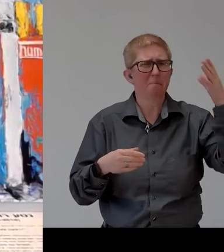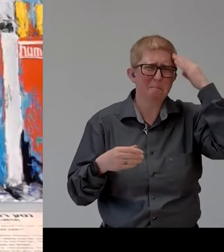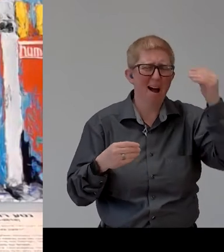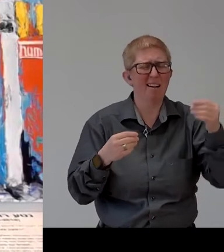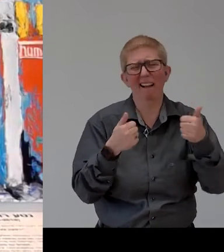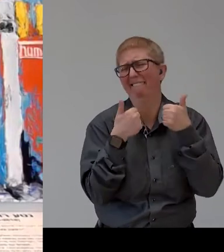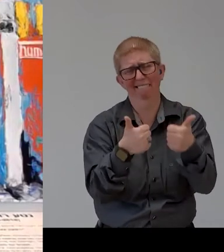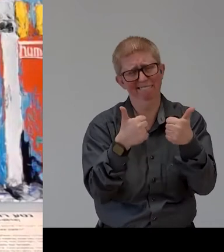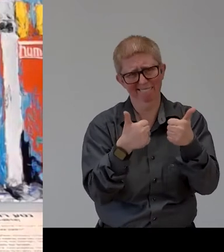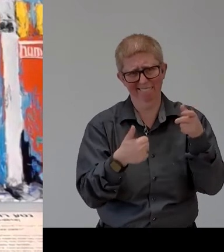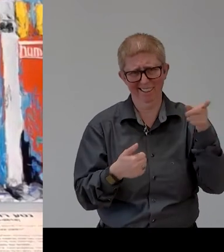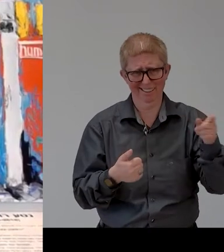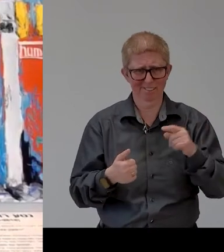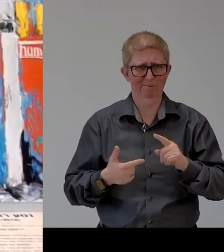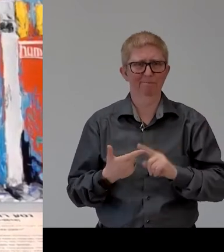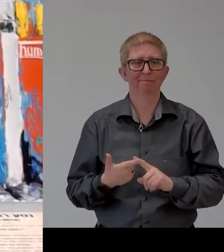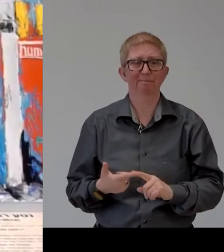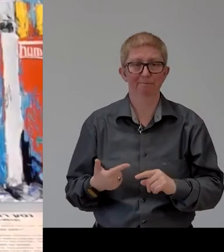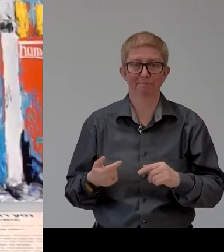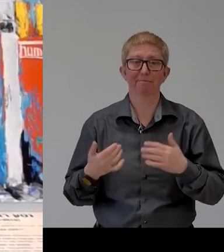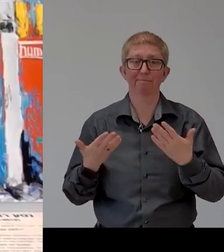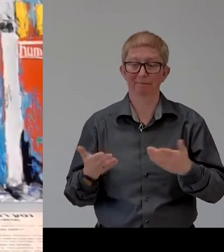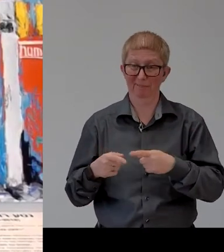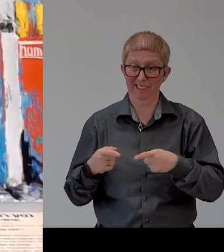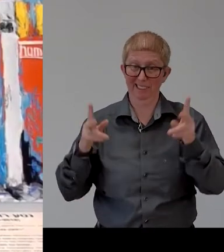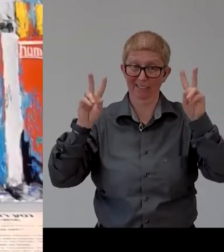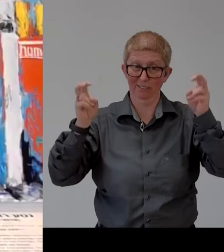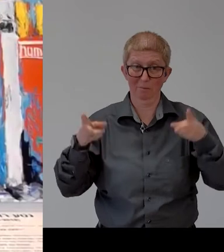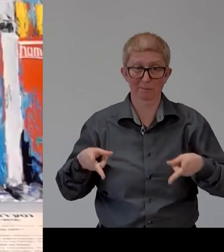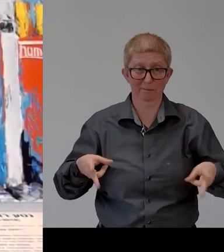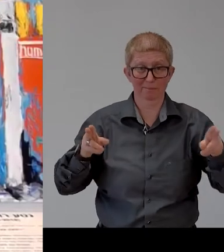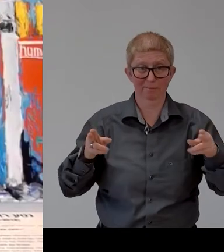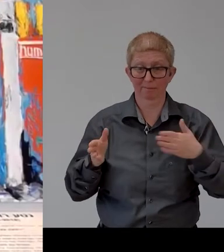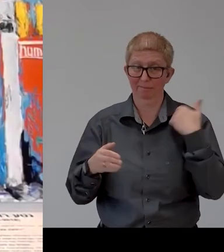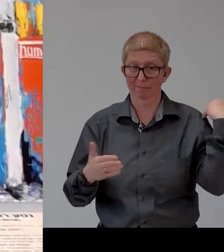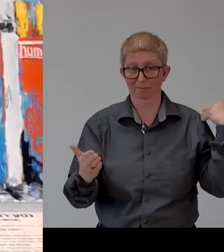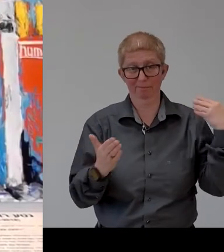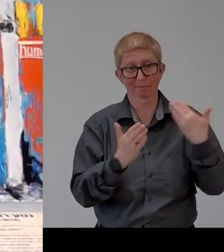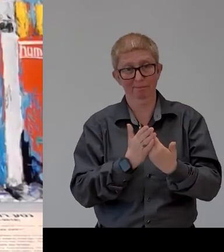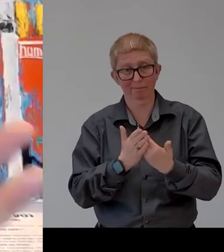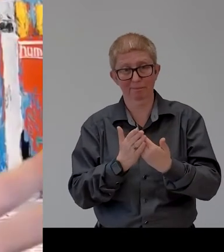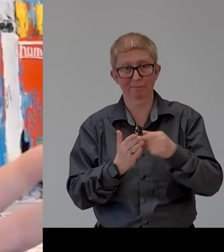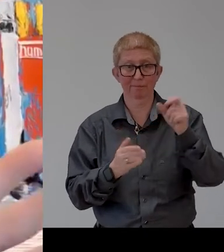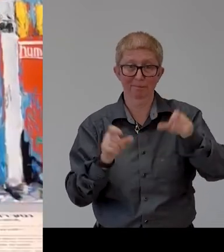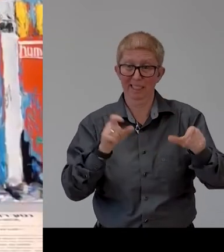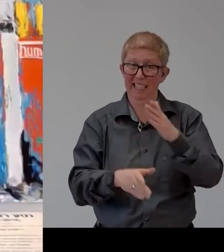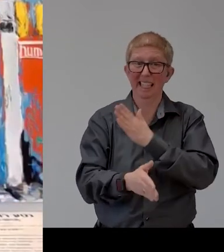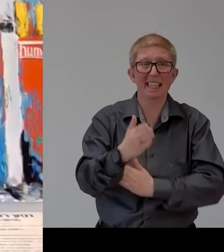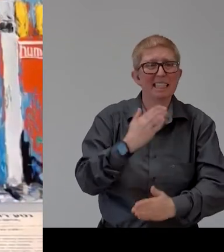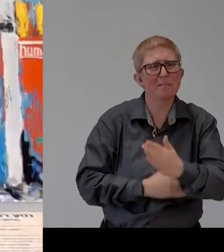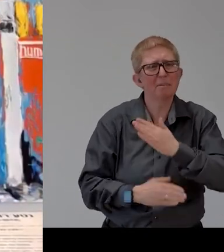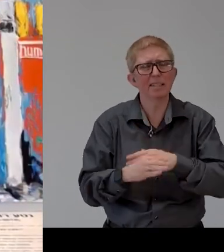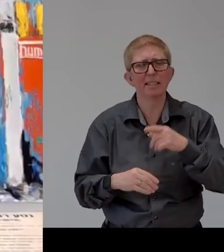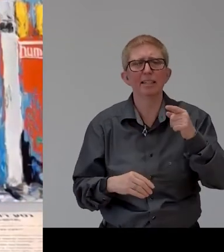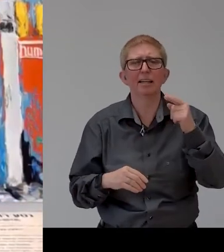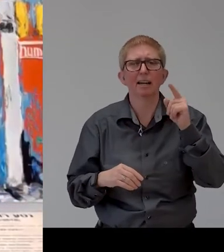uh stage it is very important to us up till now we were talking about uh disabilities that in many cases are visible and you know